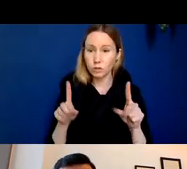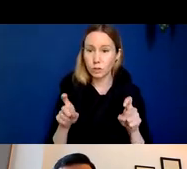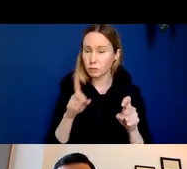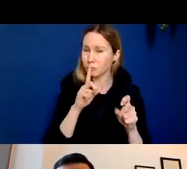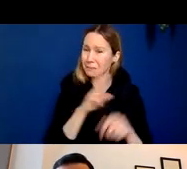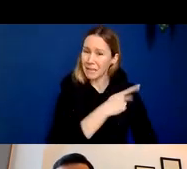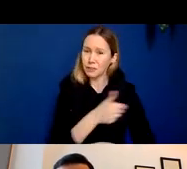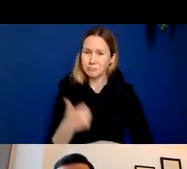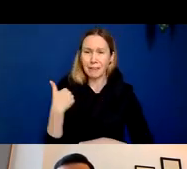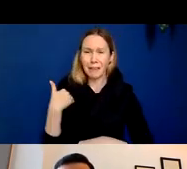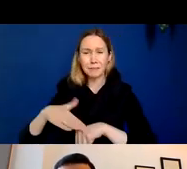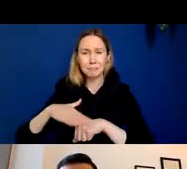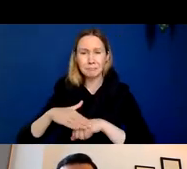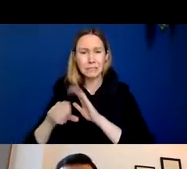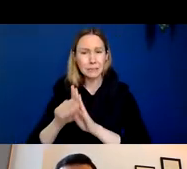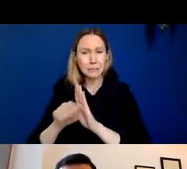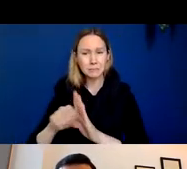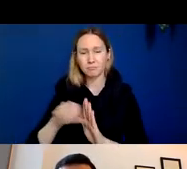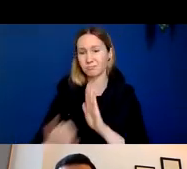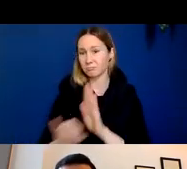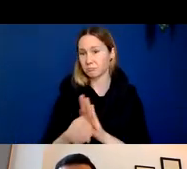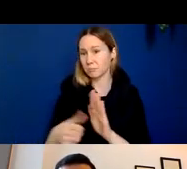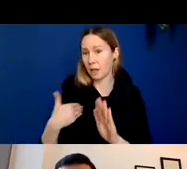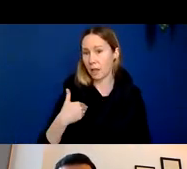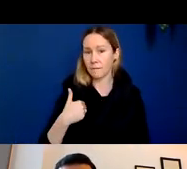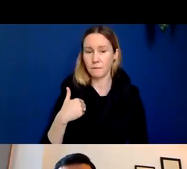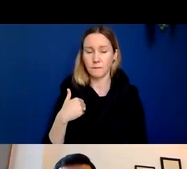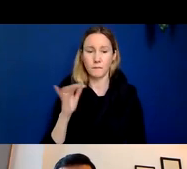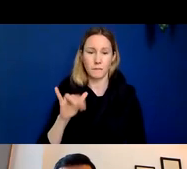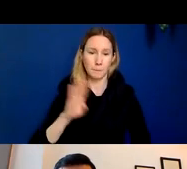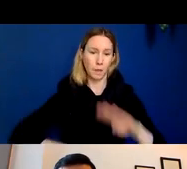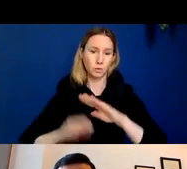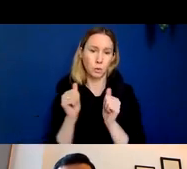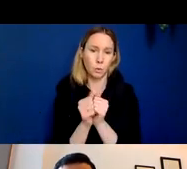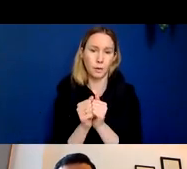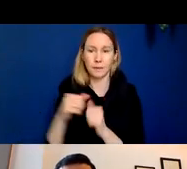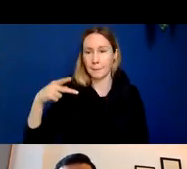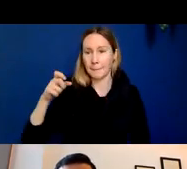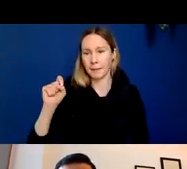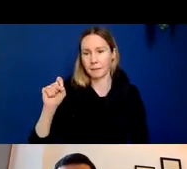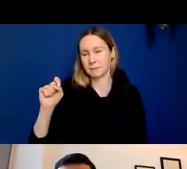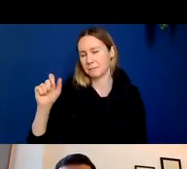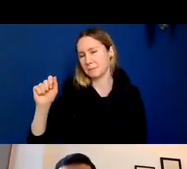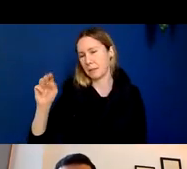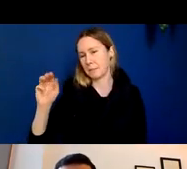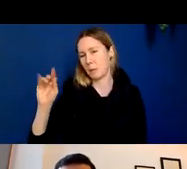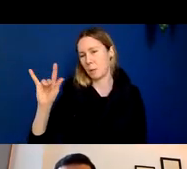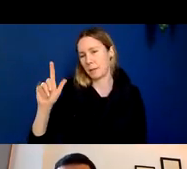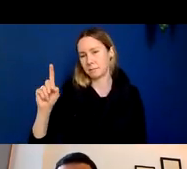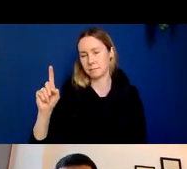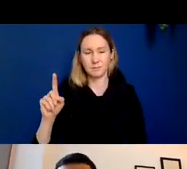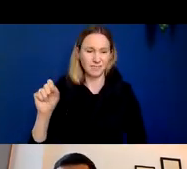symptoms and were identified to have Alzheimer's biology using an amyloid PET scan all three trials